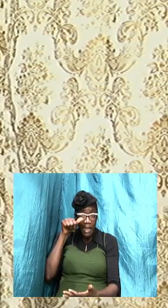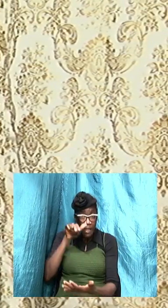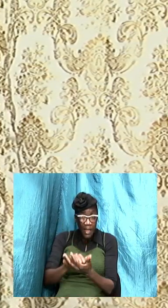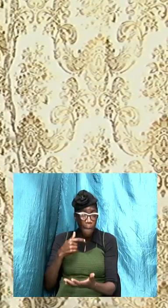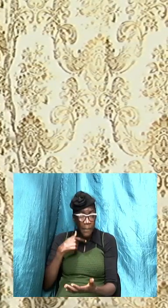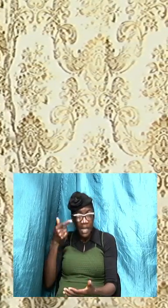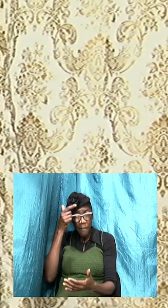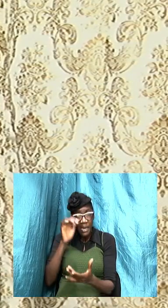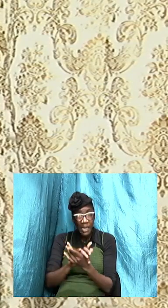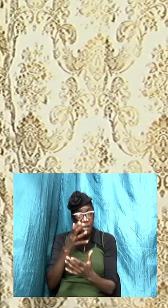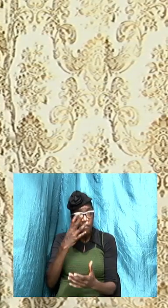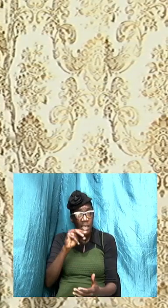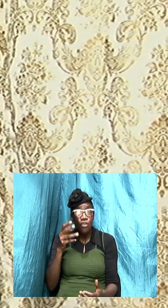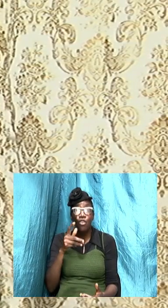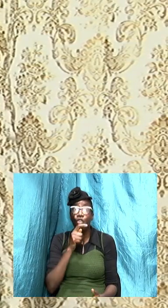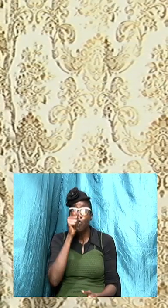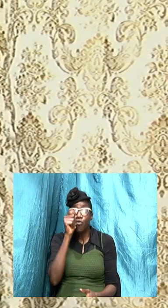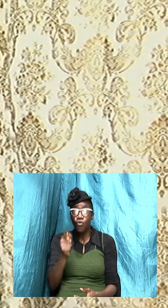truth